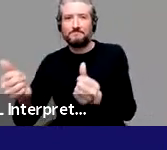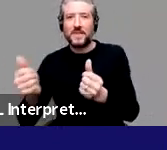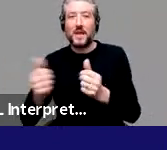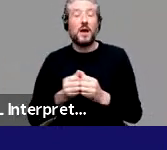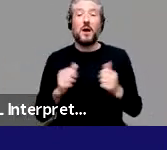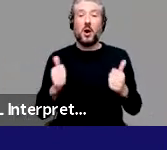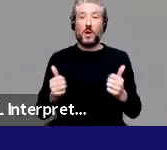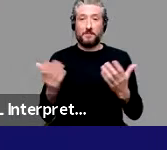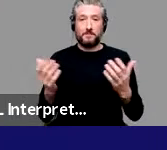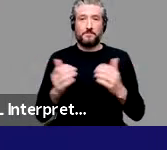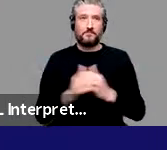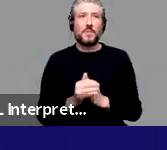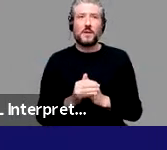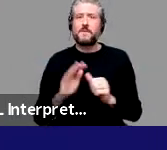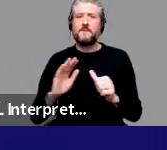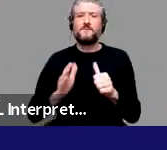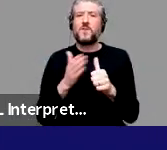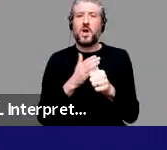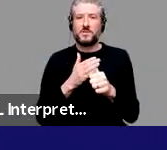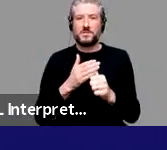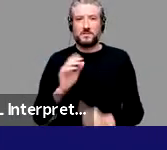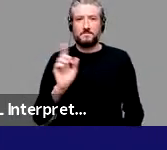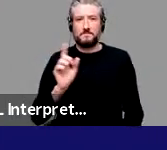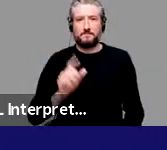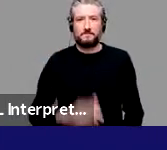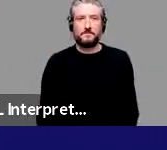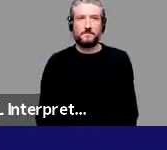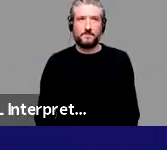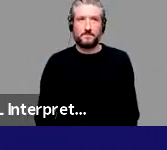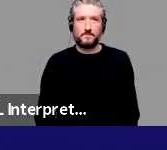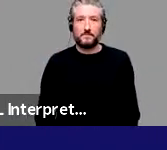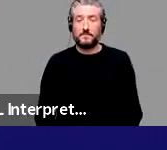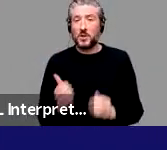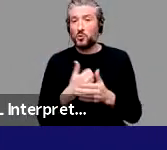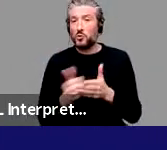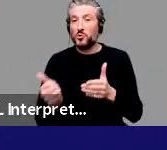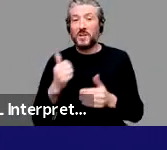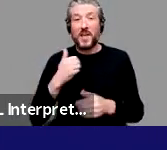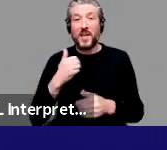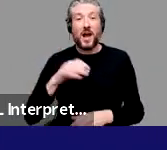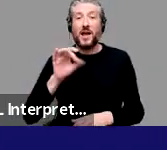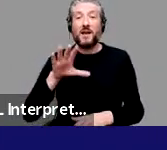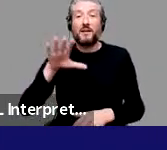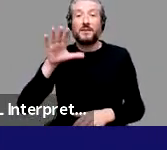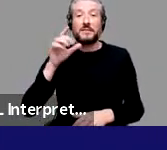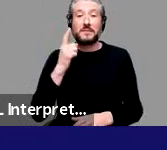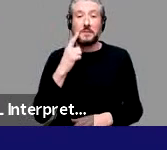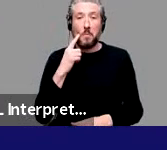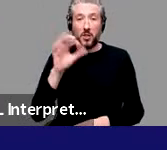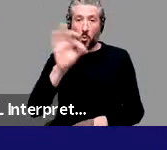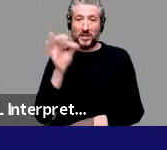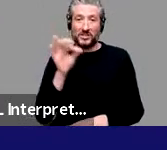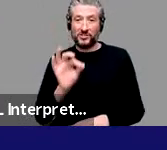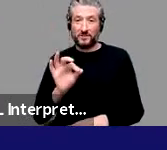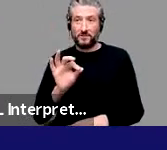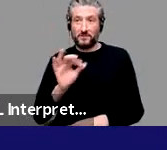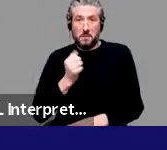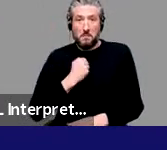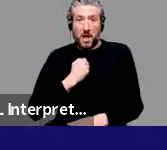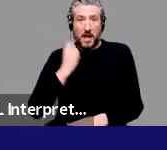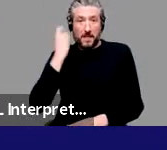I like to start, um, usually with a simple question. So I tend to think in very simple ways. And,